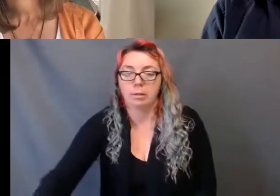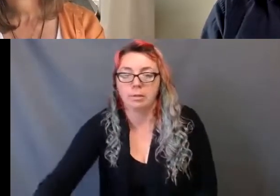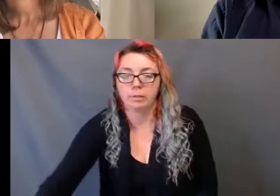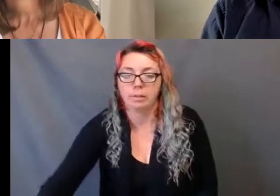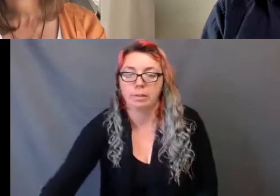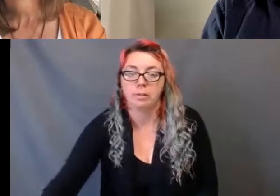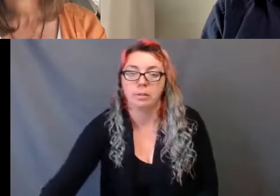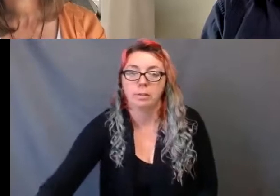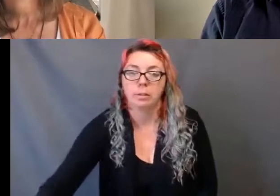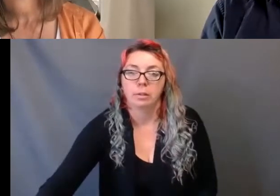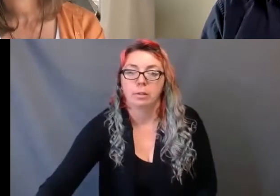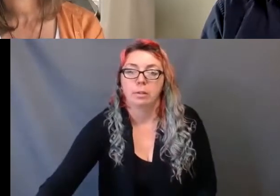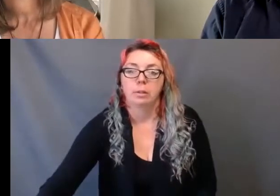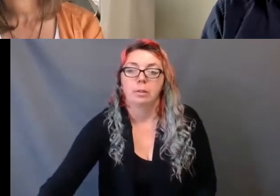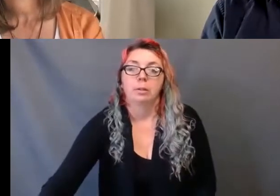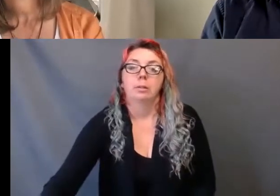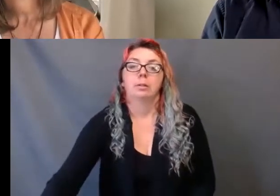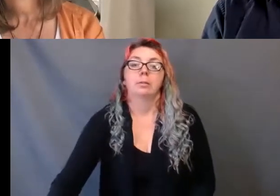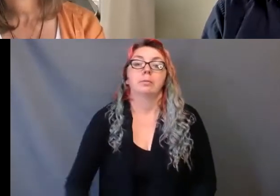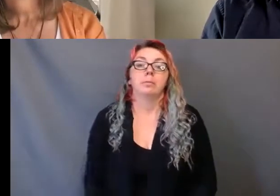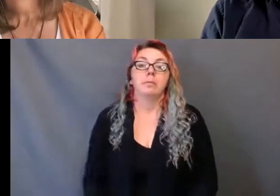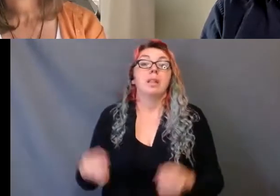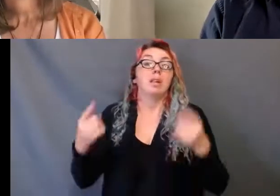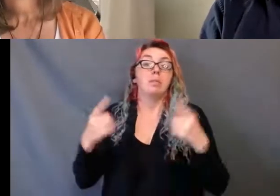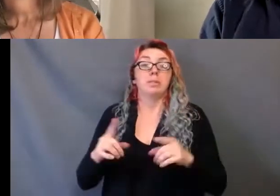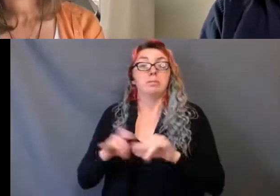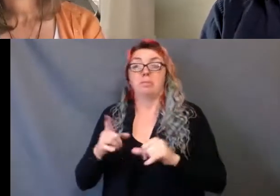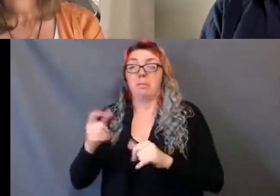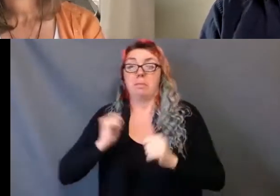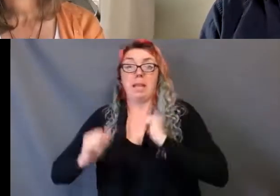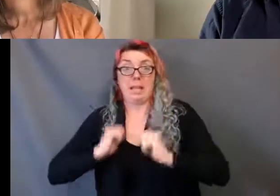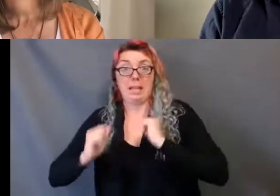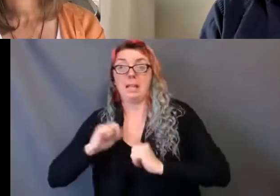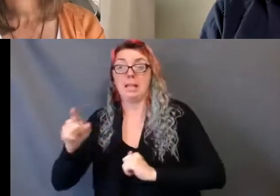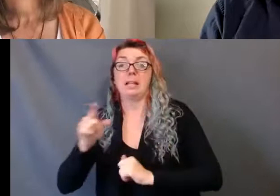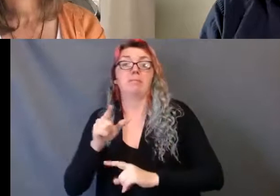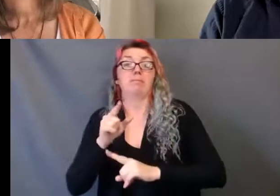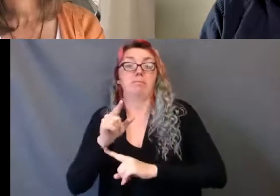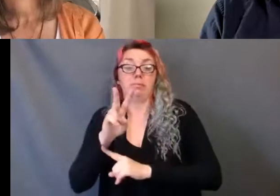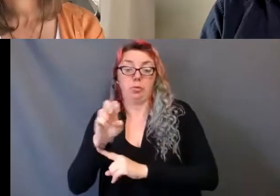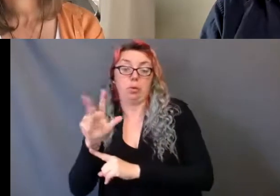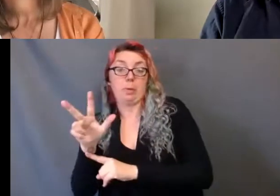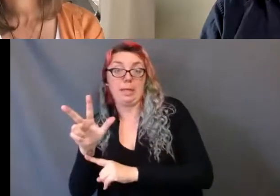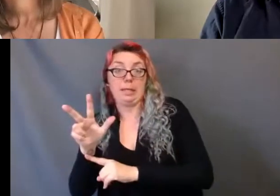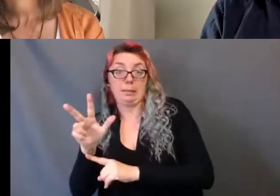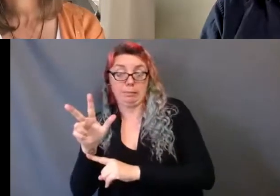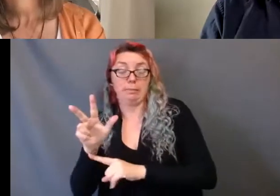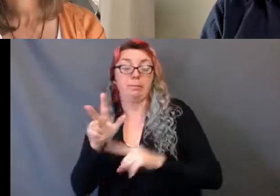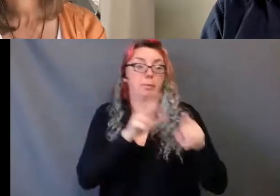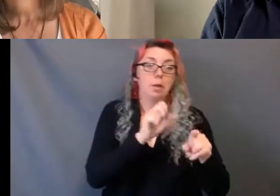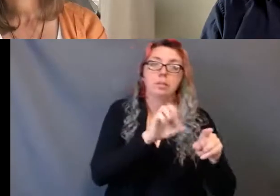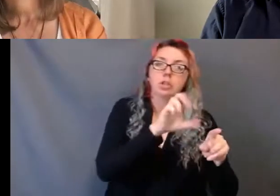first SARS global pandemic, which of course is another coronavirus. In 2009, when my play Where the Blood Mixes opened at